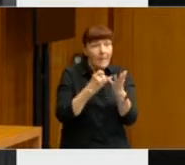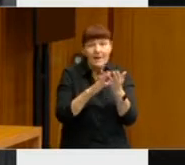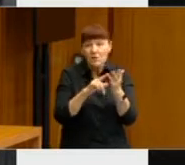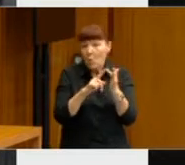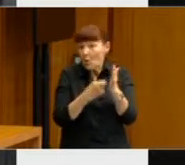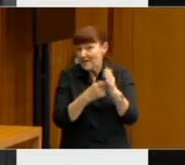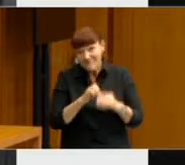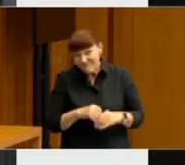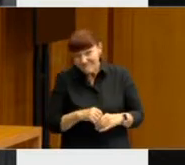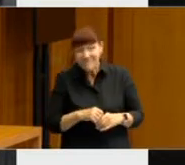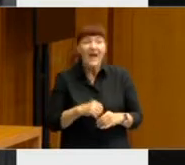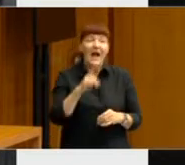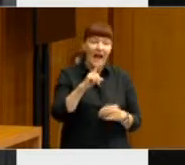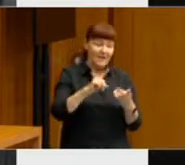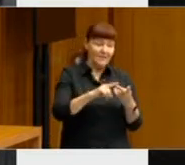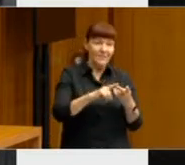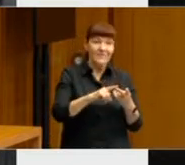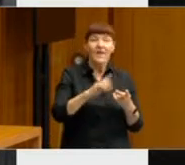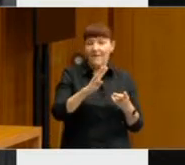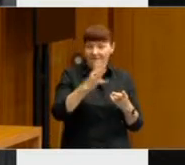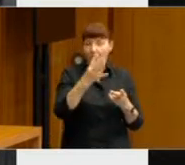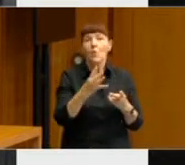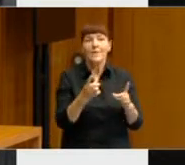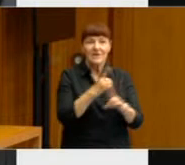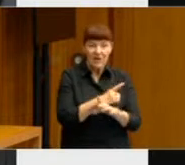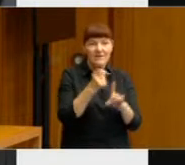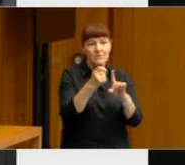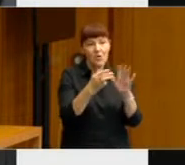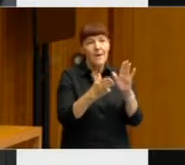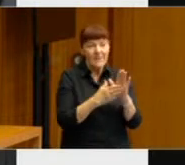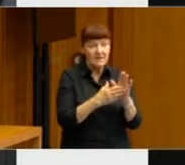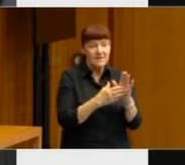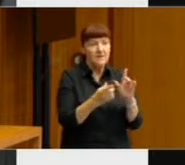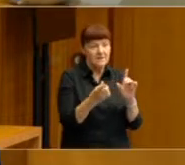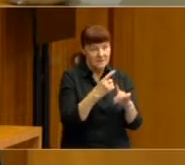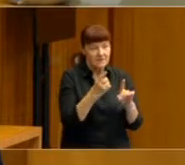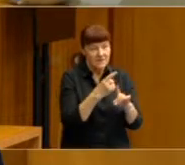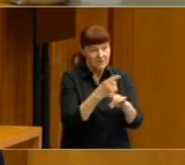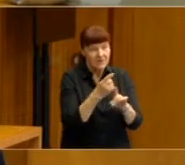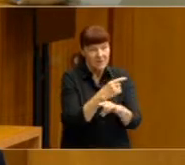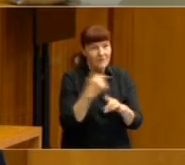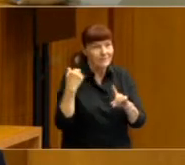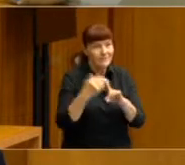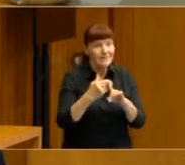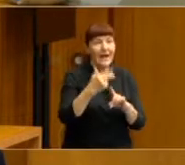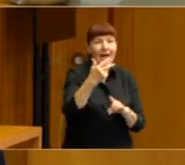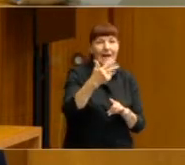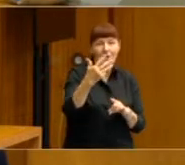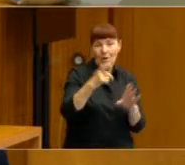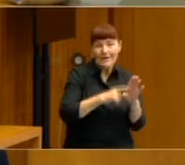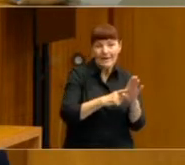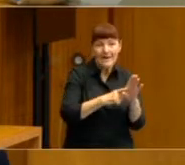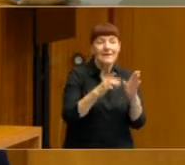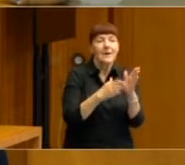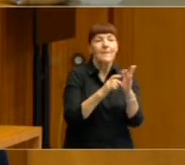other one was the fourth change of Prime Minister in the space of eight or nine years from Malcolm Turnbull to